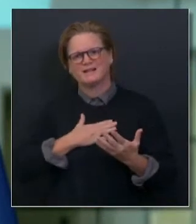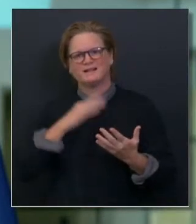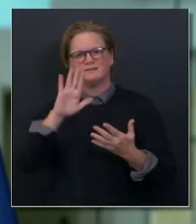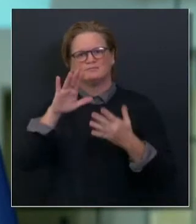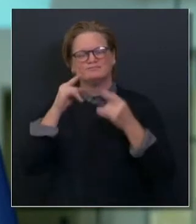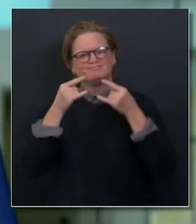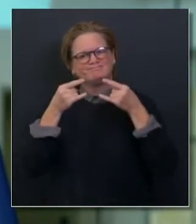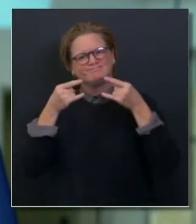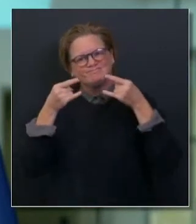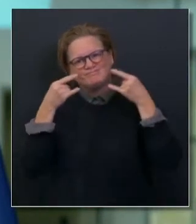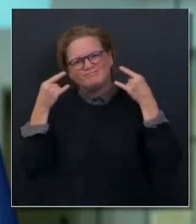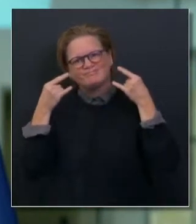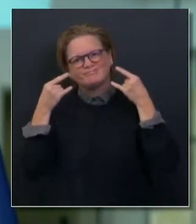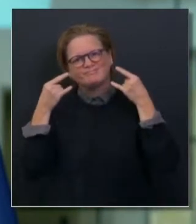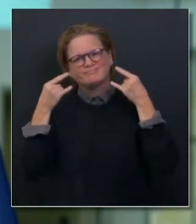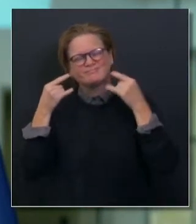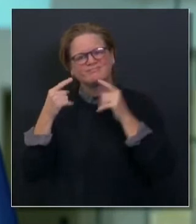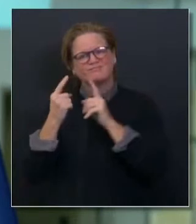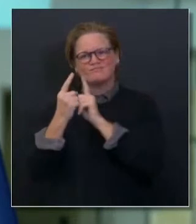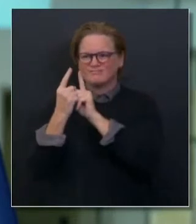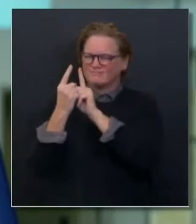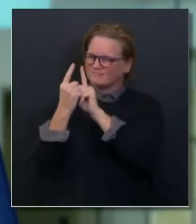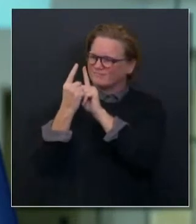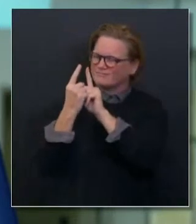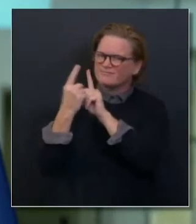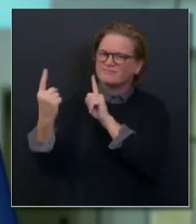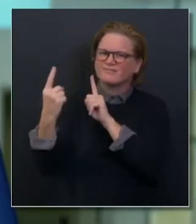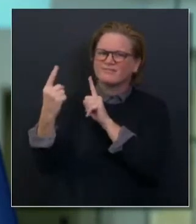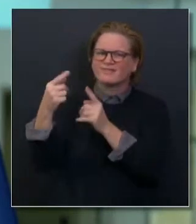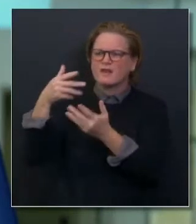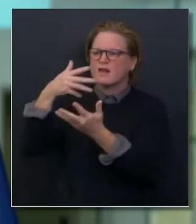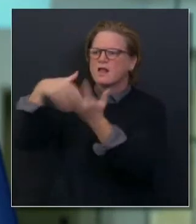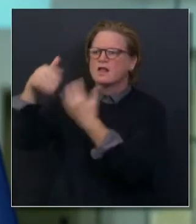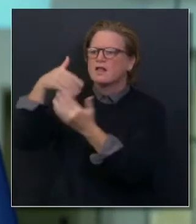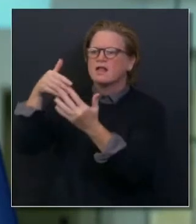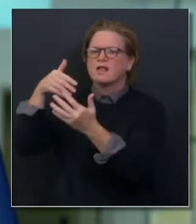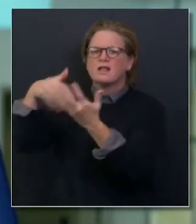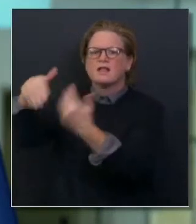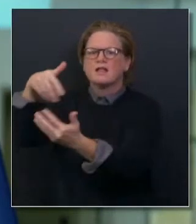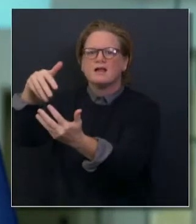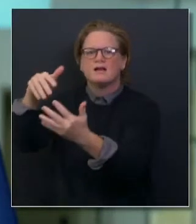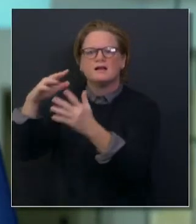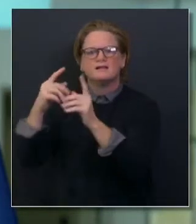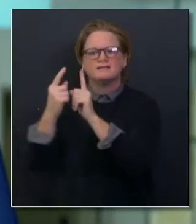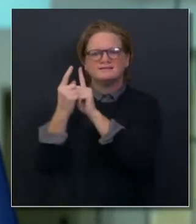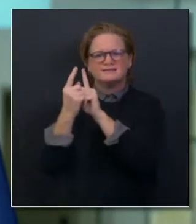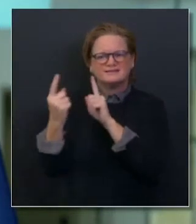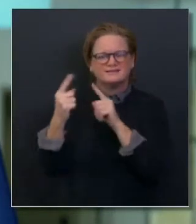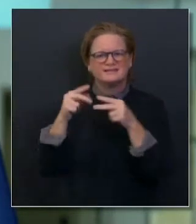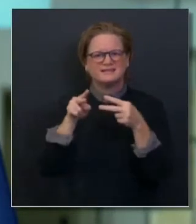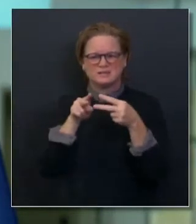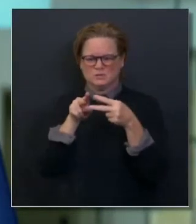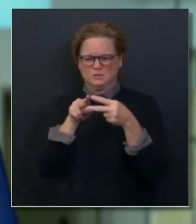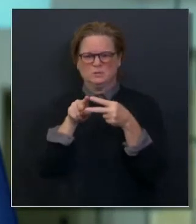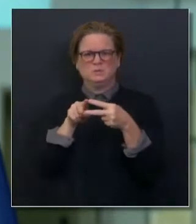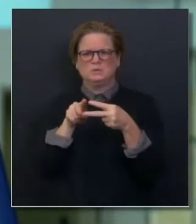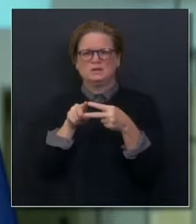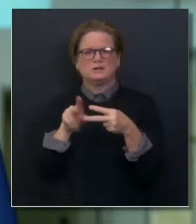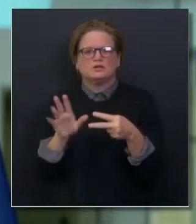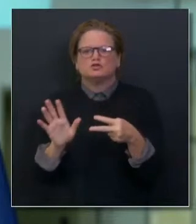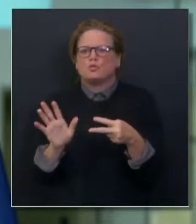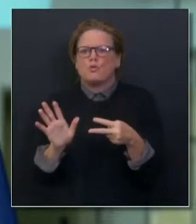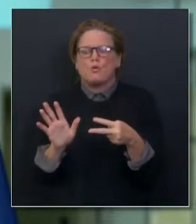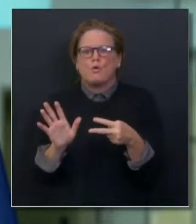Stay six feet apart. Do those basic things. Those are what we refer to as the non-pharmaceutical interventions.